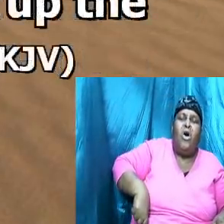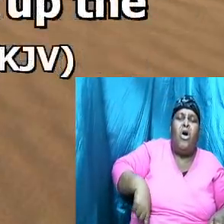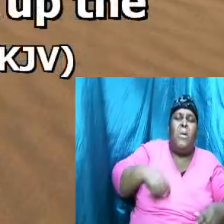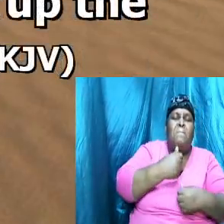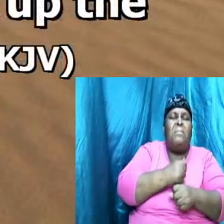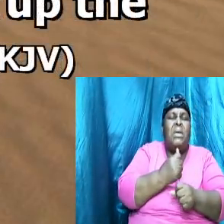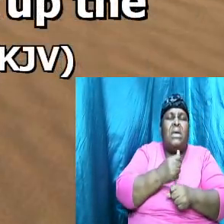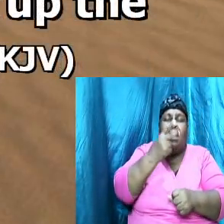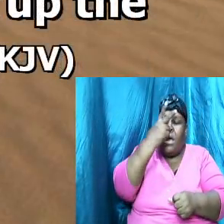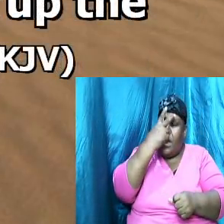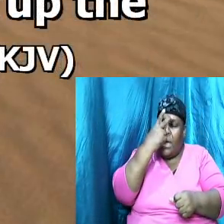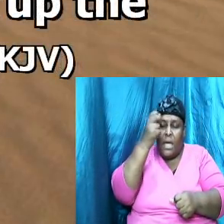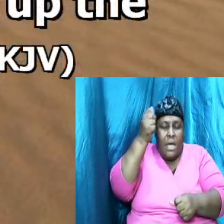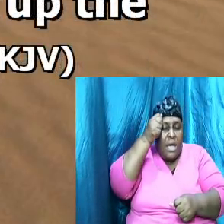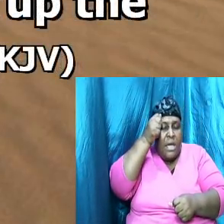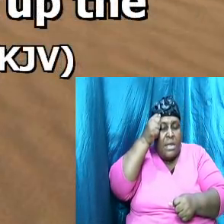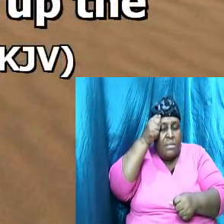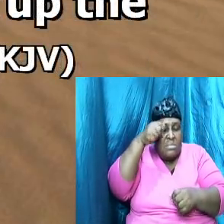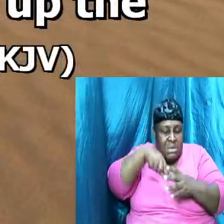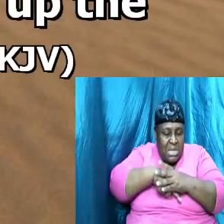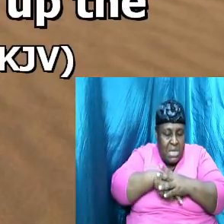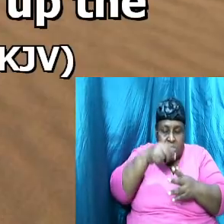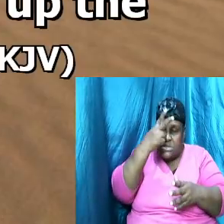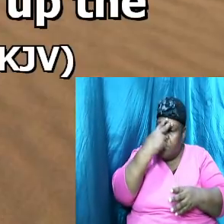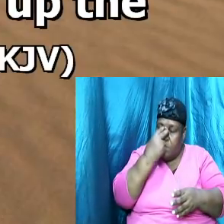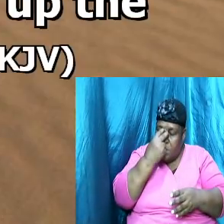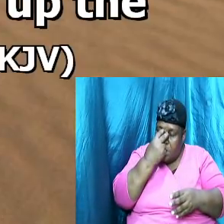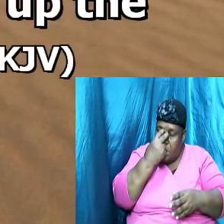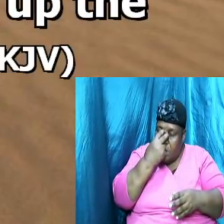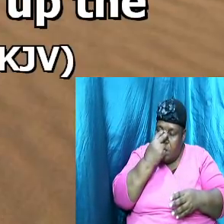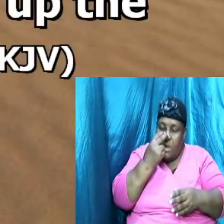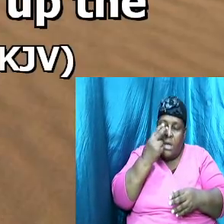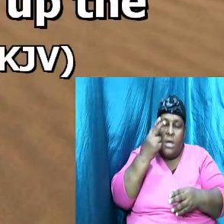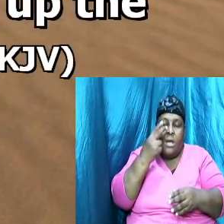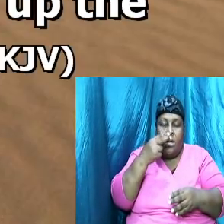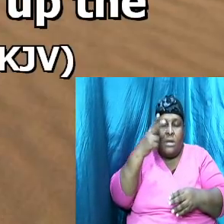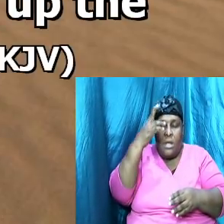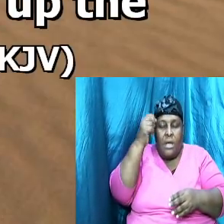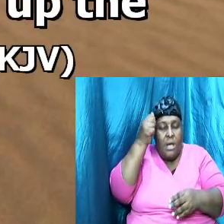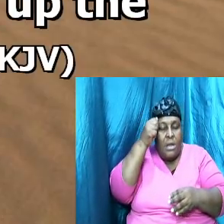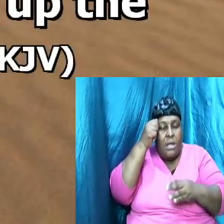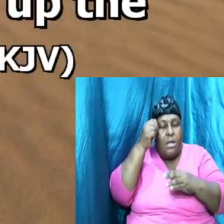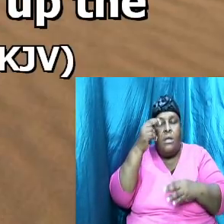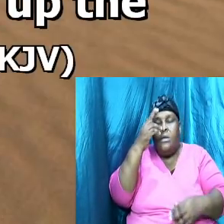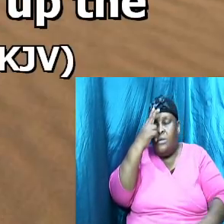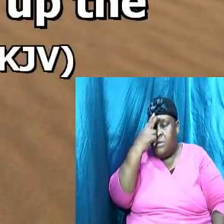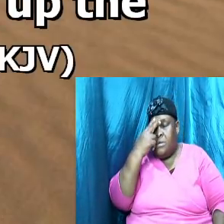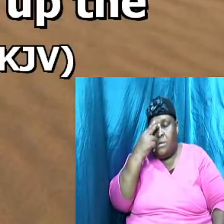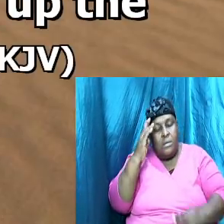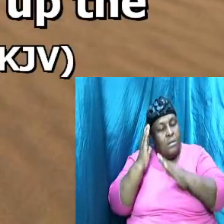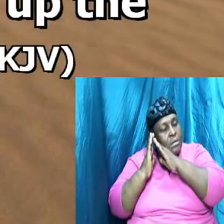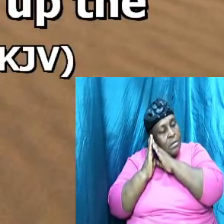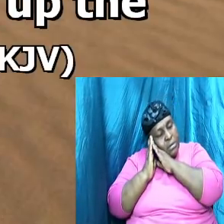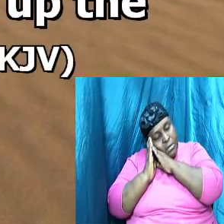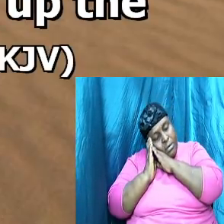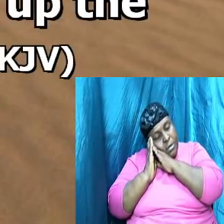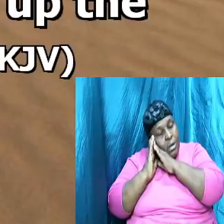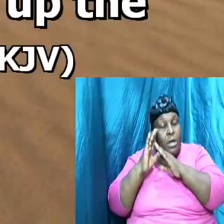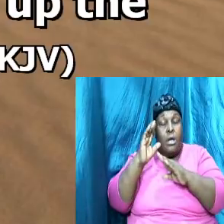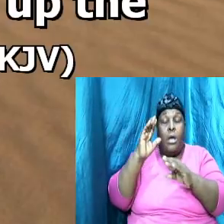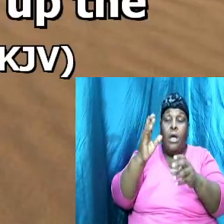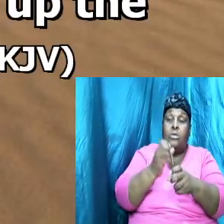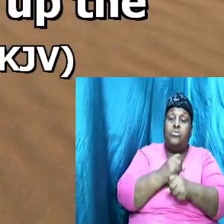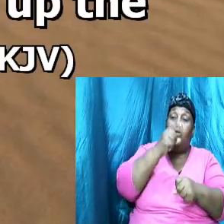deep sleep to fall upon Adam and he slept and he took one of his ribs